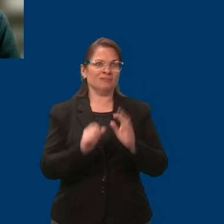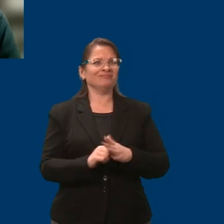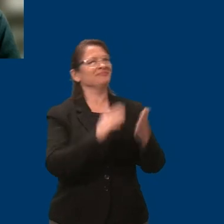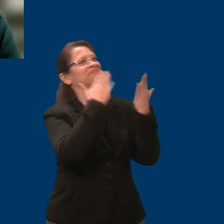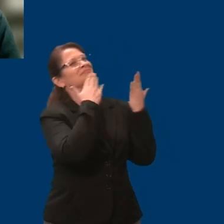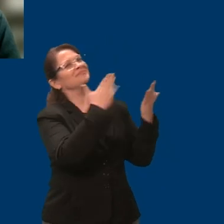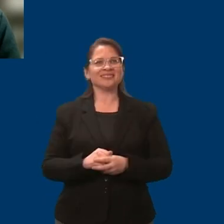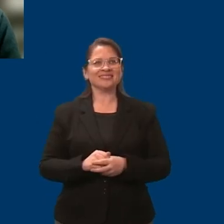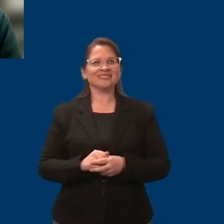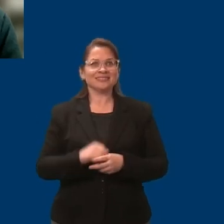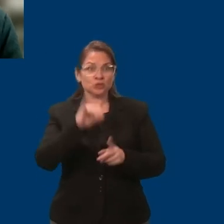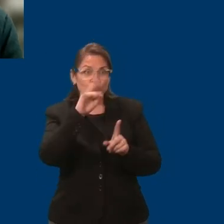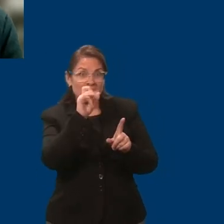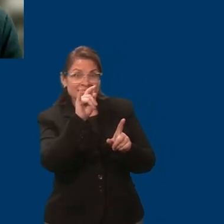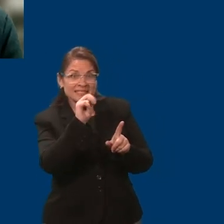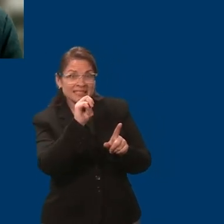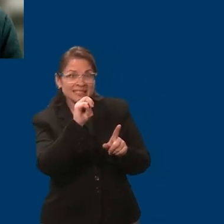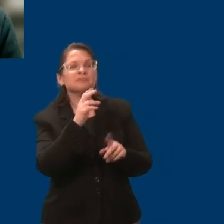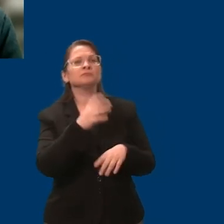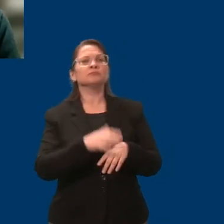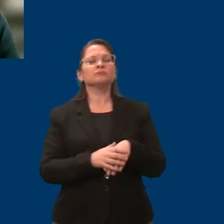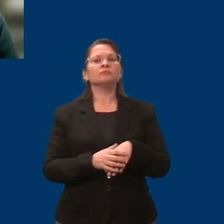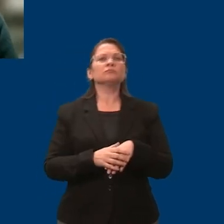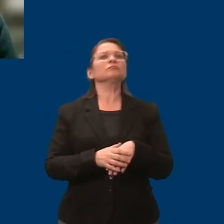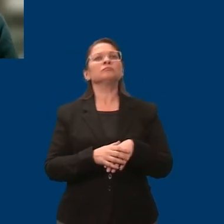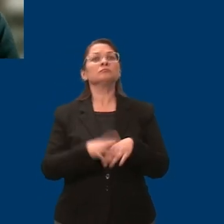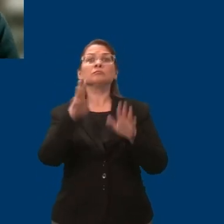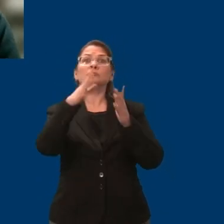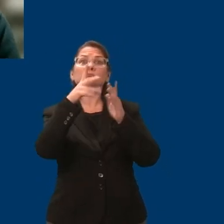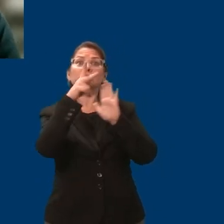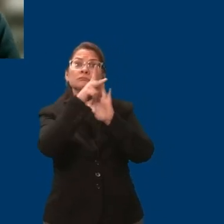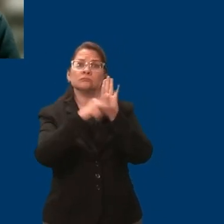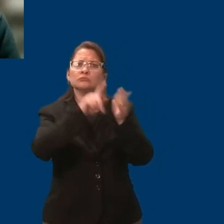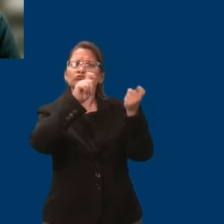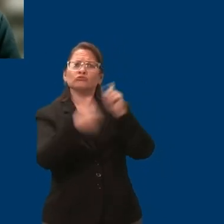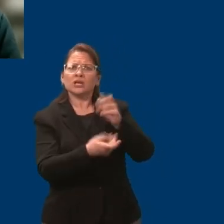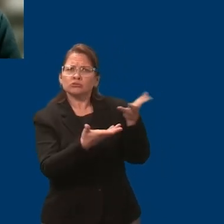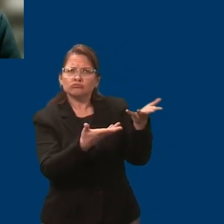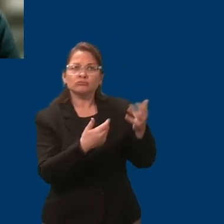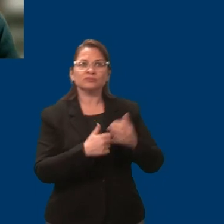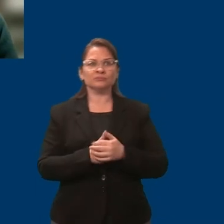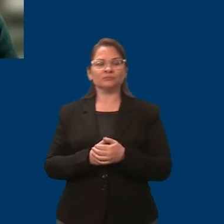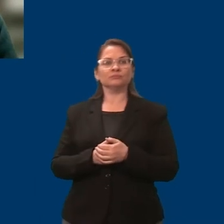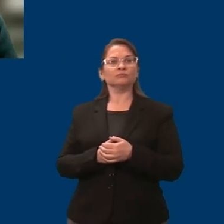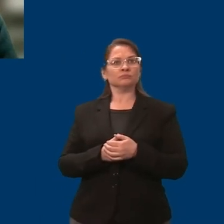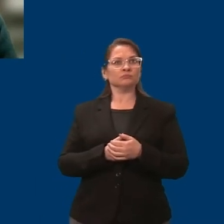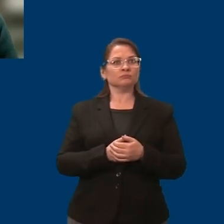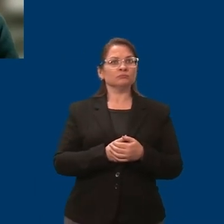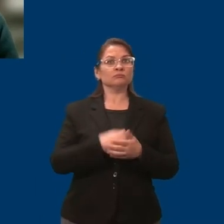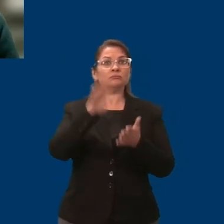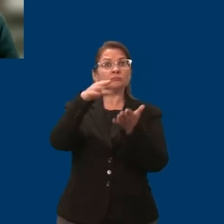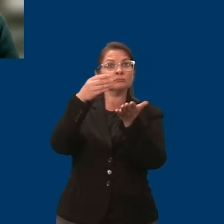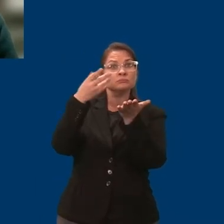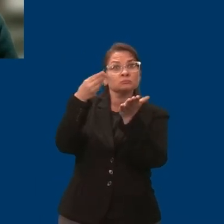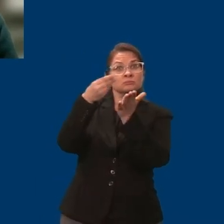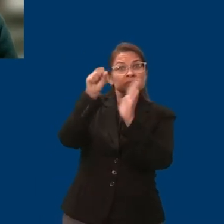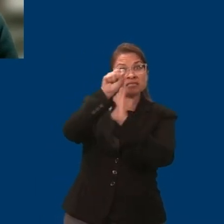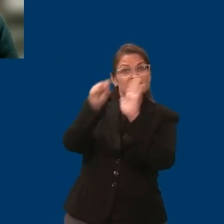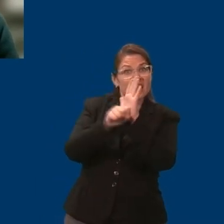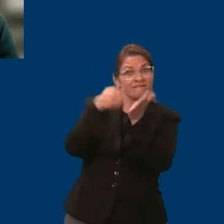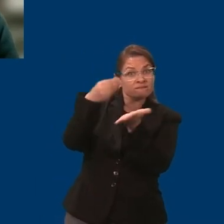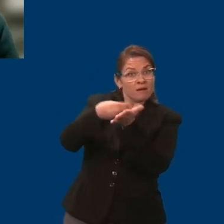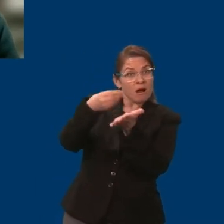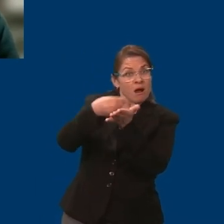Reier from Eagan. Policy change would ensure if we're using state dollars such as housing infrastructure bonds to build housing in Minnesota,